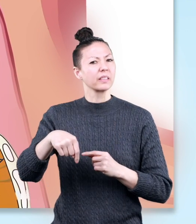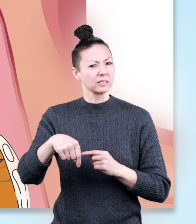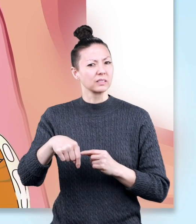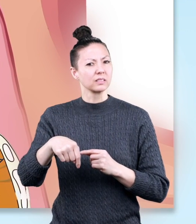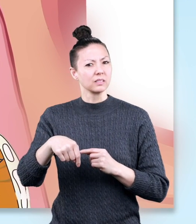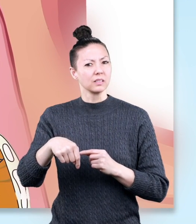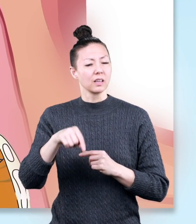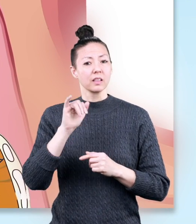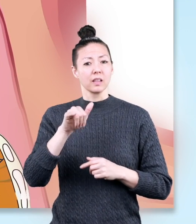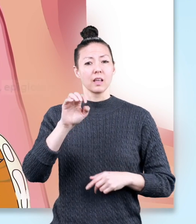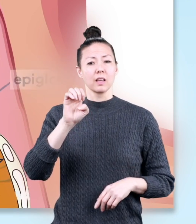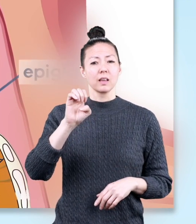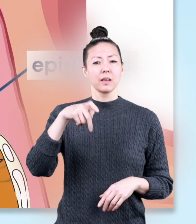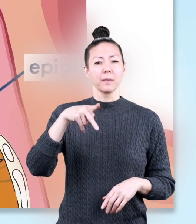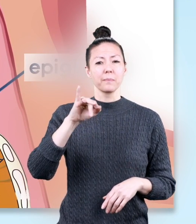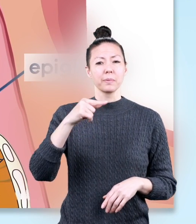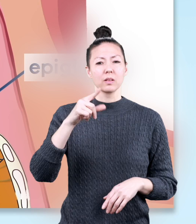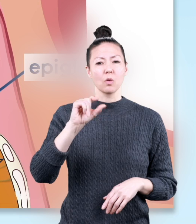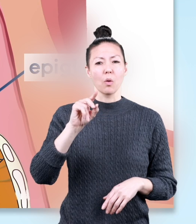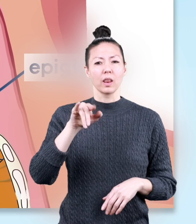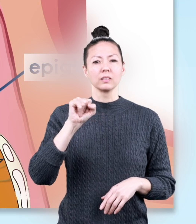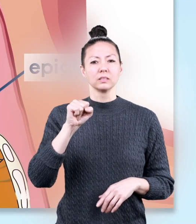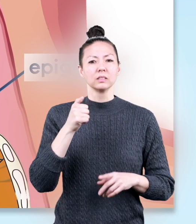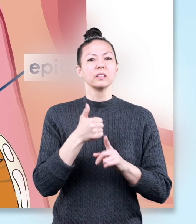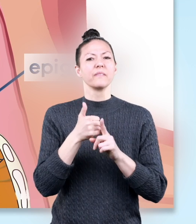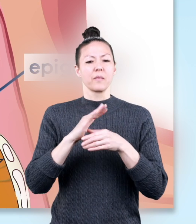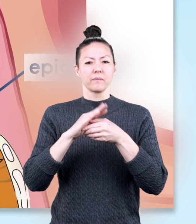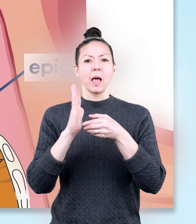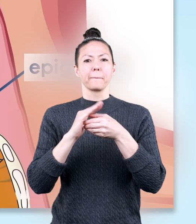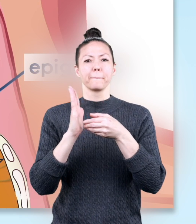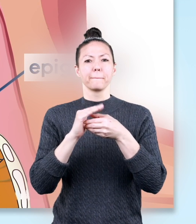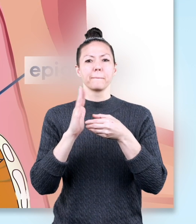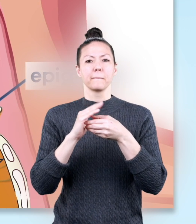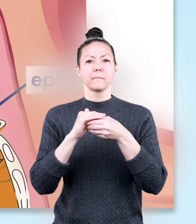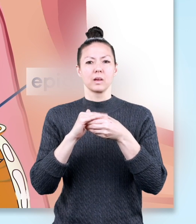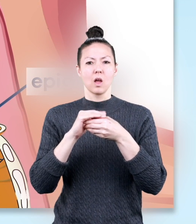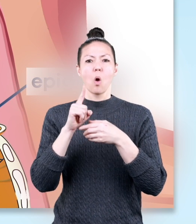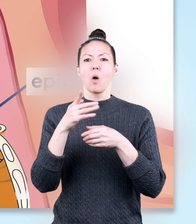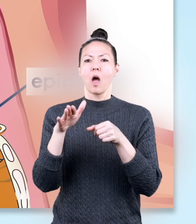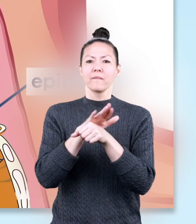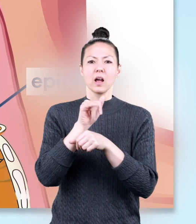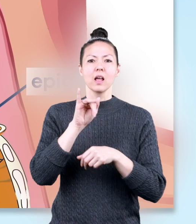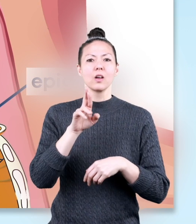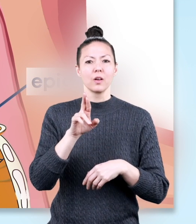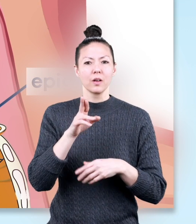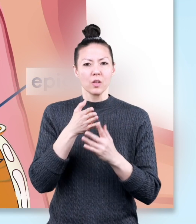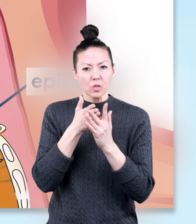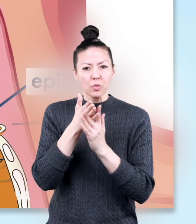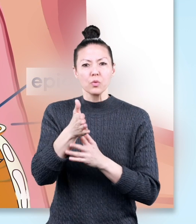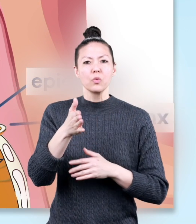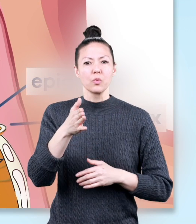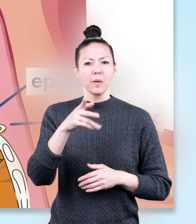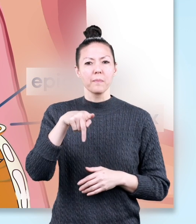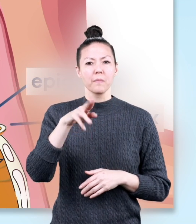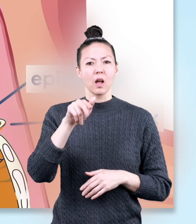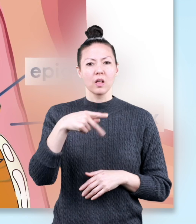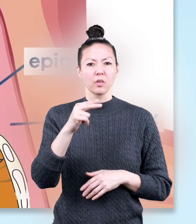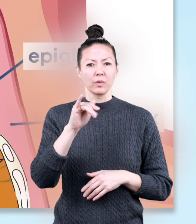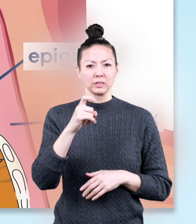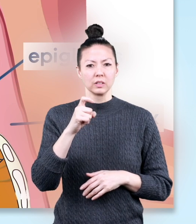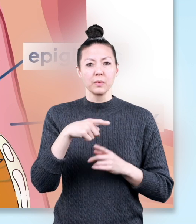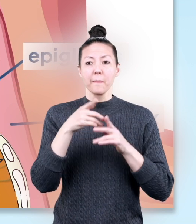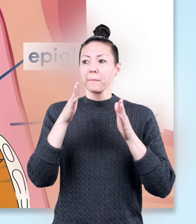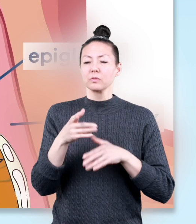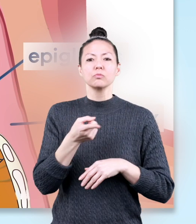is an interesting fact. The epiglottis is a flap of tissue that covers the air-only passage of the